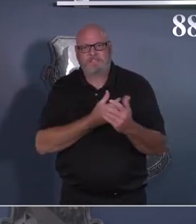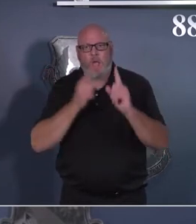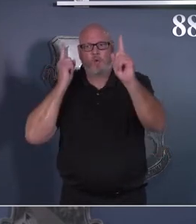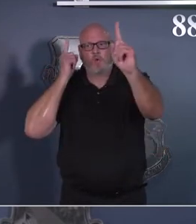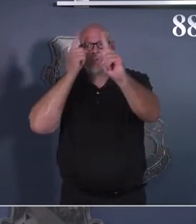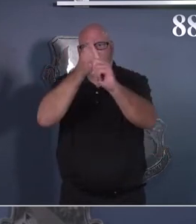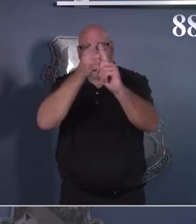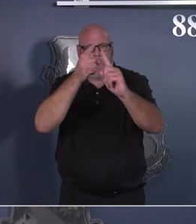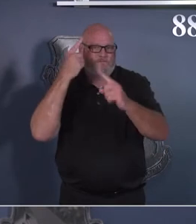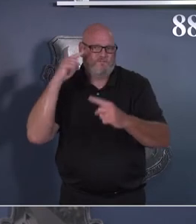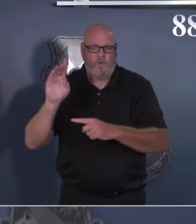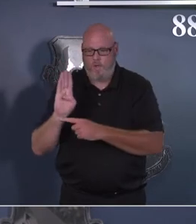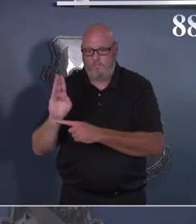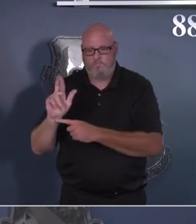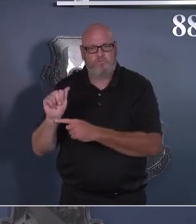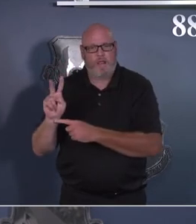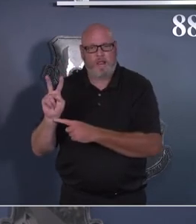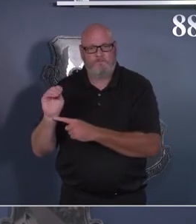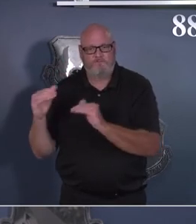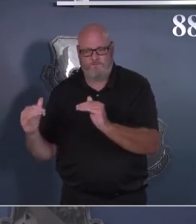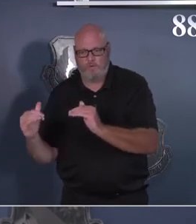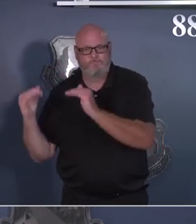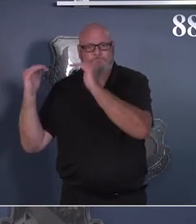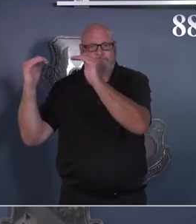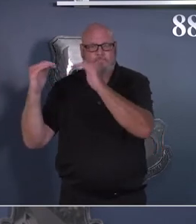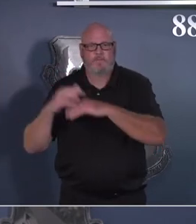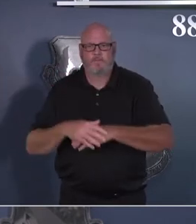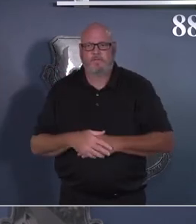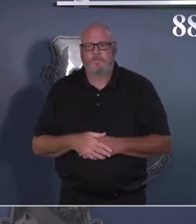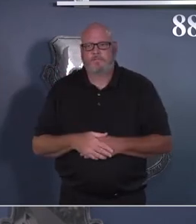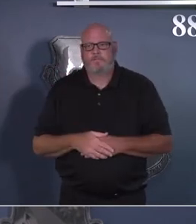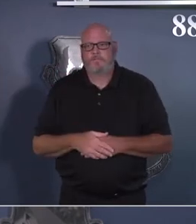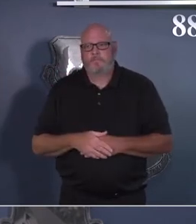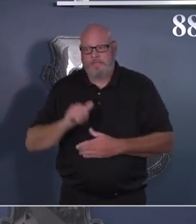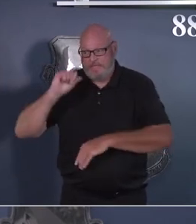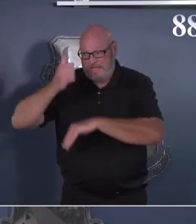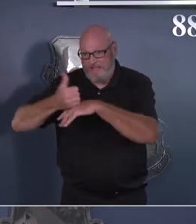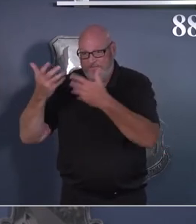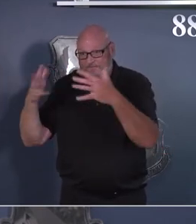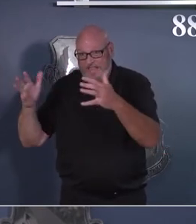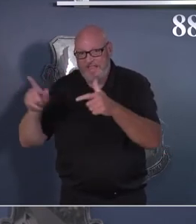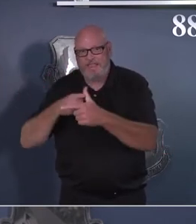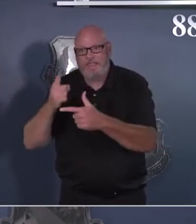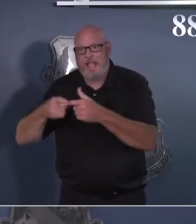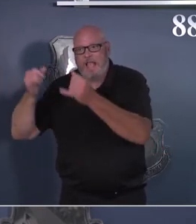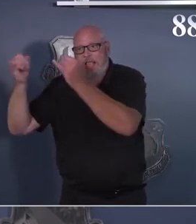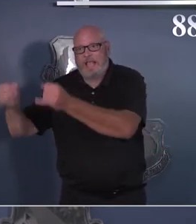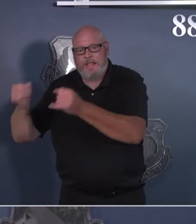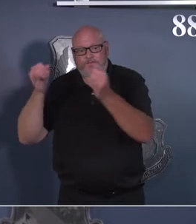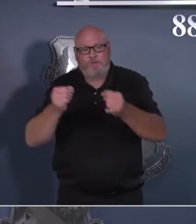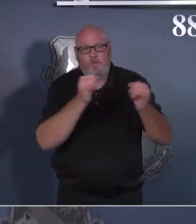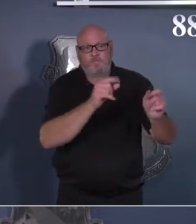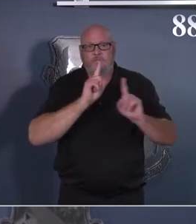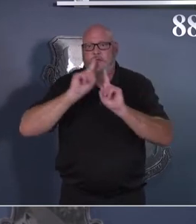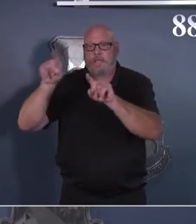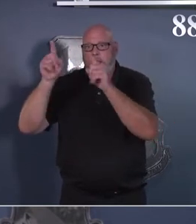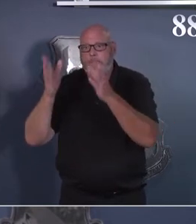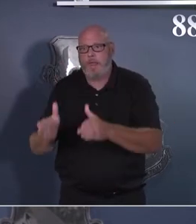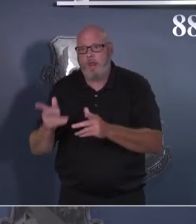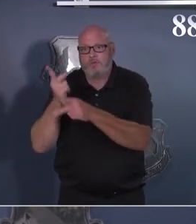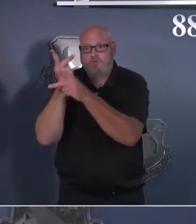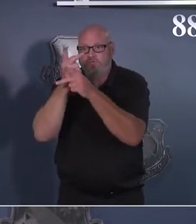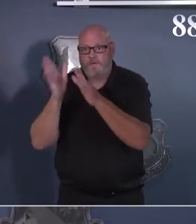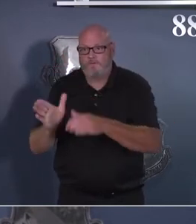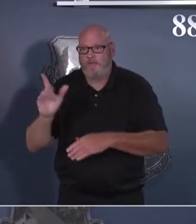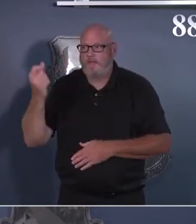individual commanders and directors who understand their missions to do what